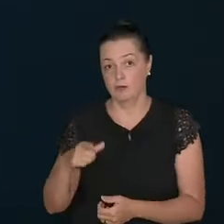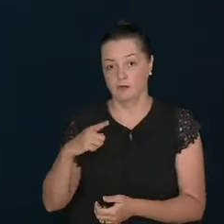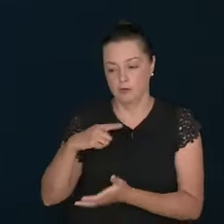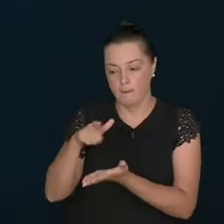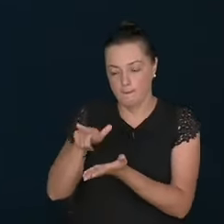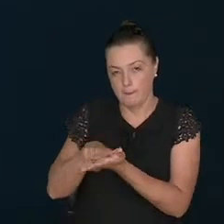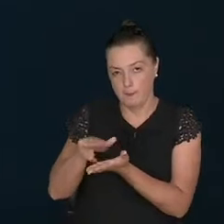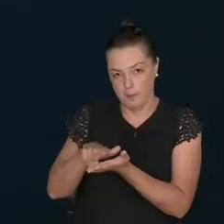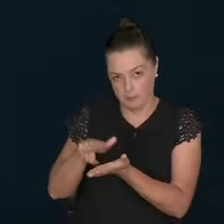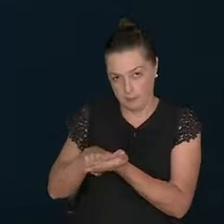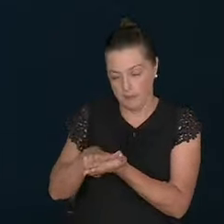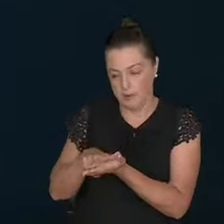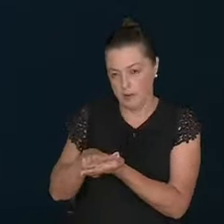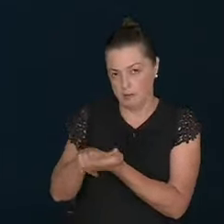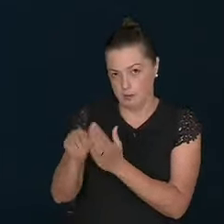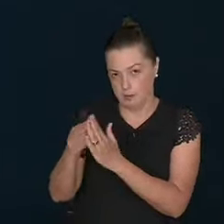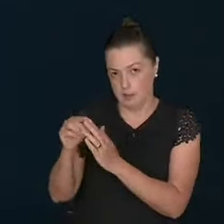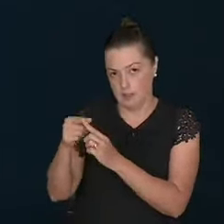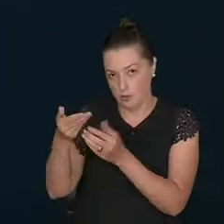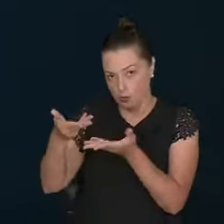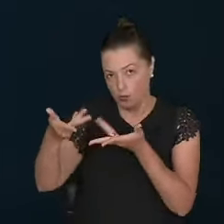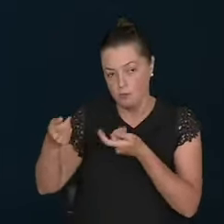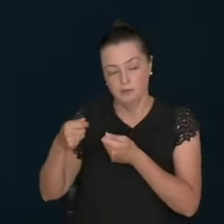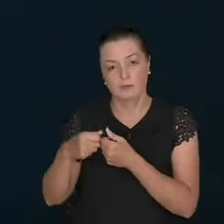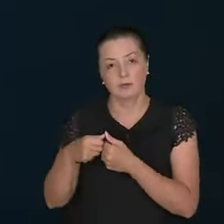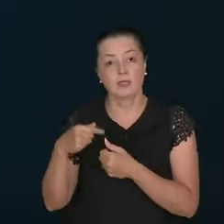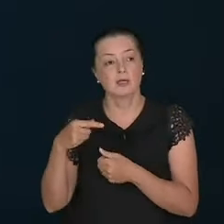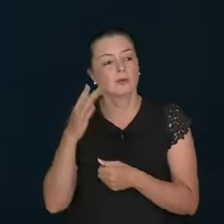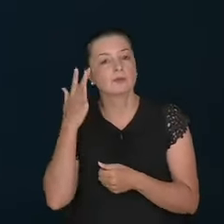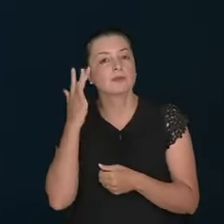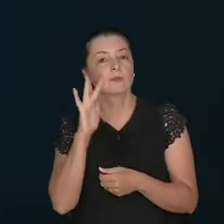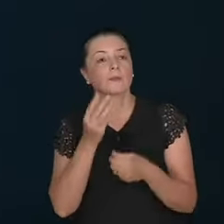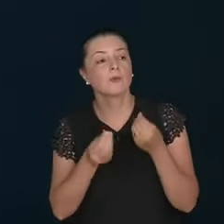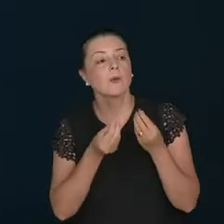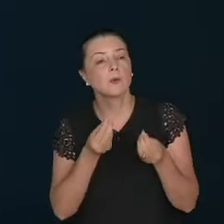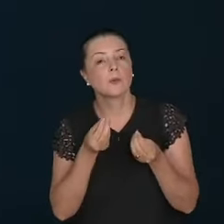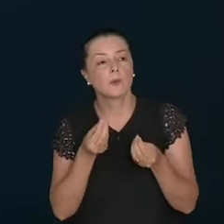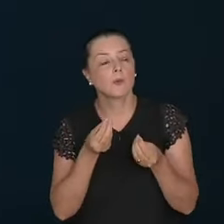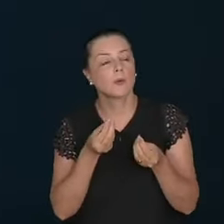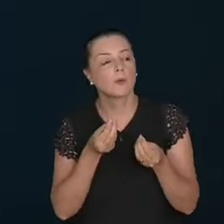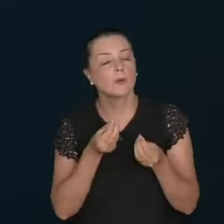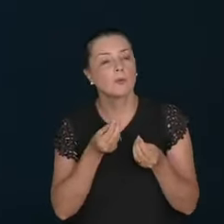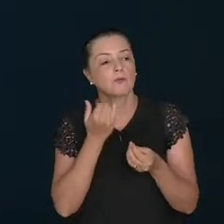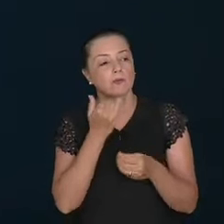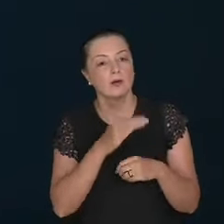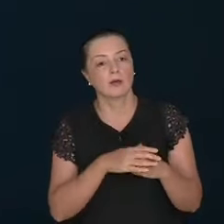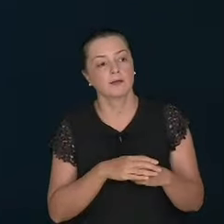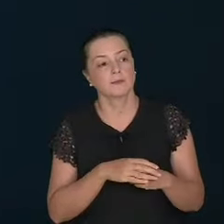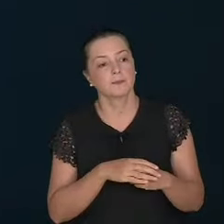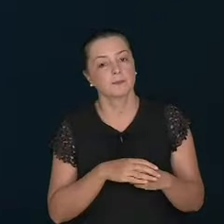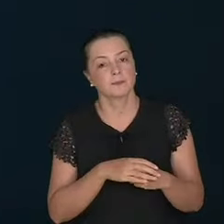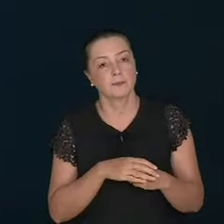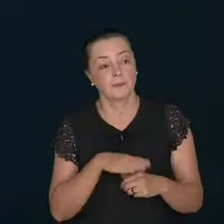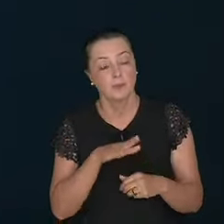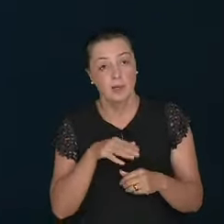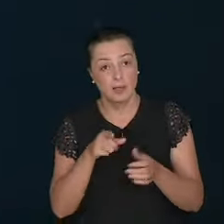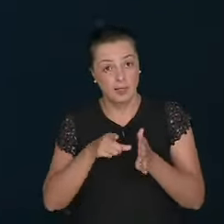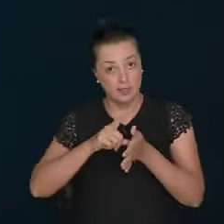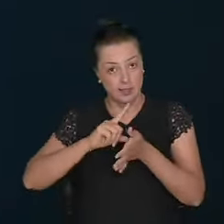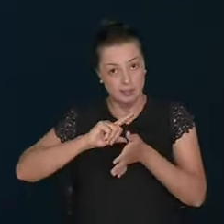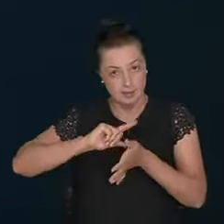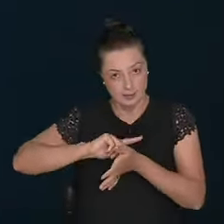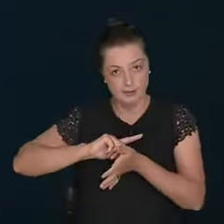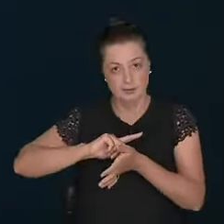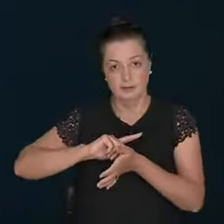So. I was very timid. And I did not know. How to talk to people. So. I would be with the leaflet. And I would be looking at somebody. At the